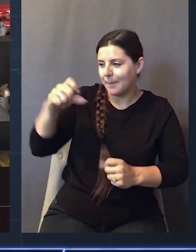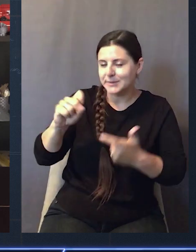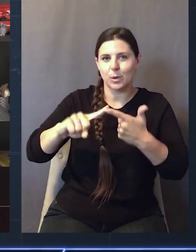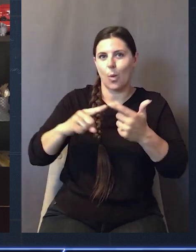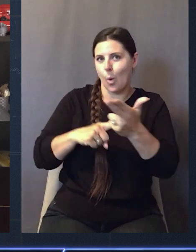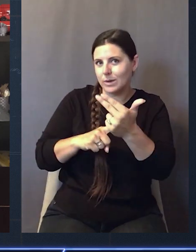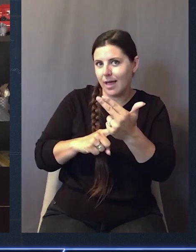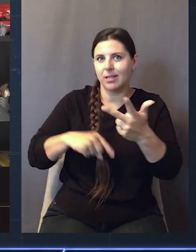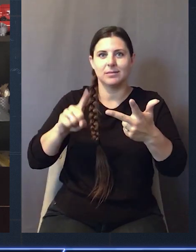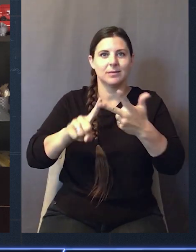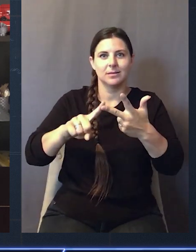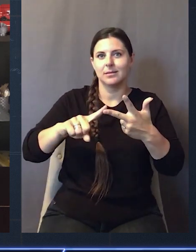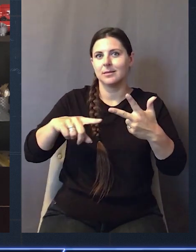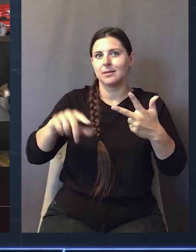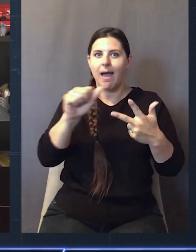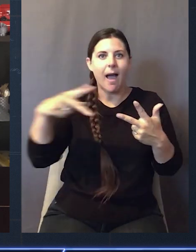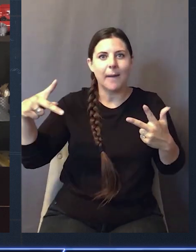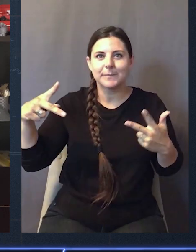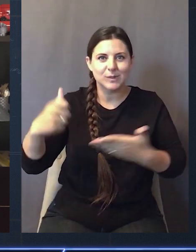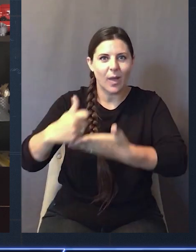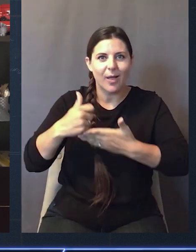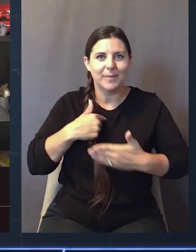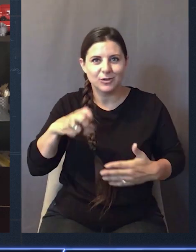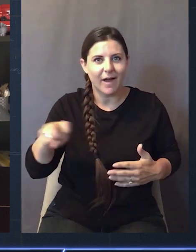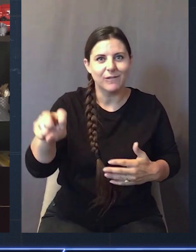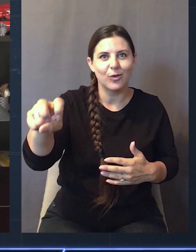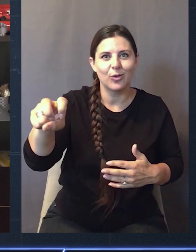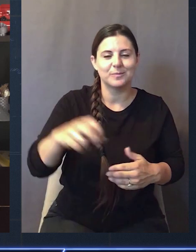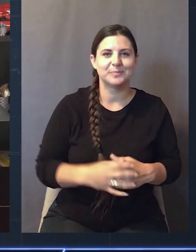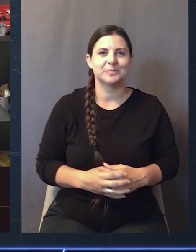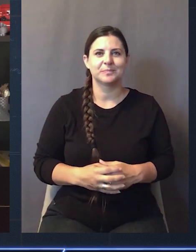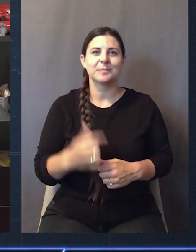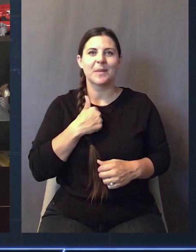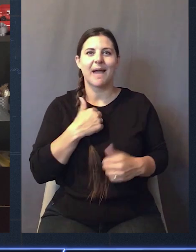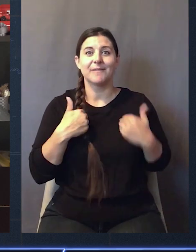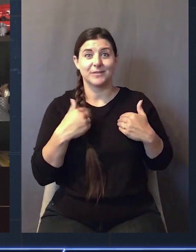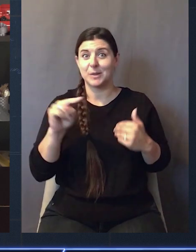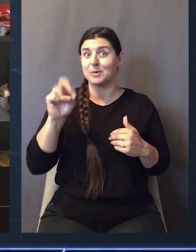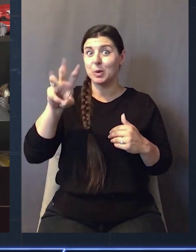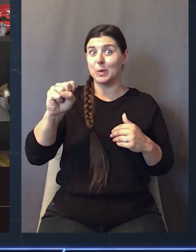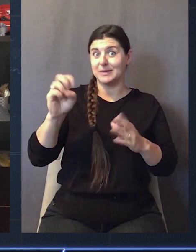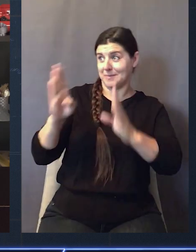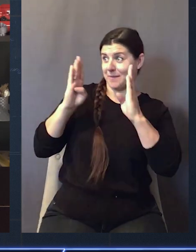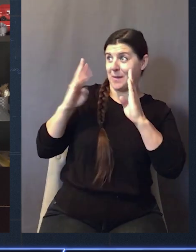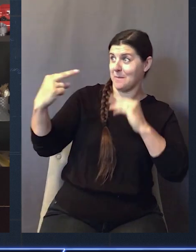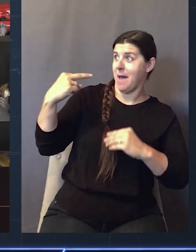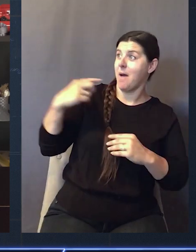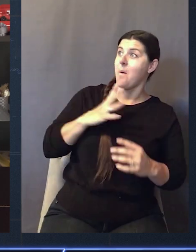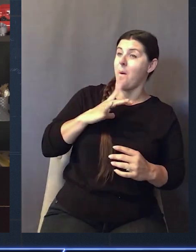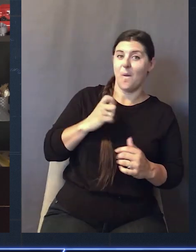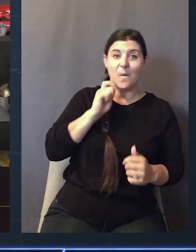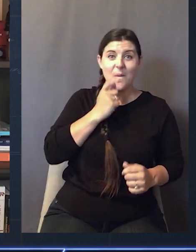maps, for hotels, for some apps helping me to travel. I even got some news coverage, which I thought was